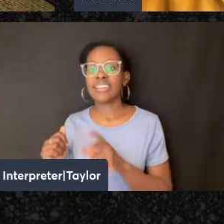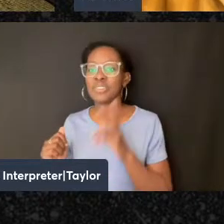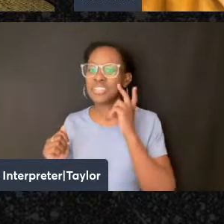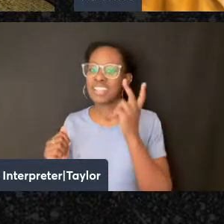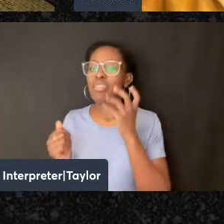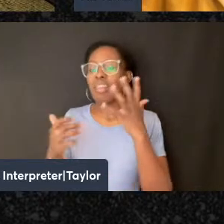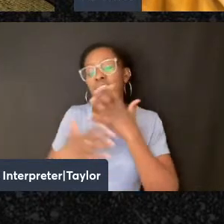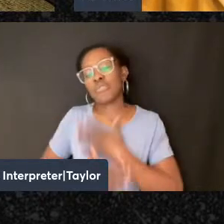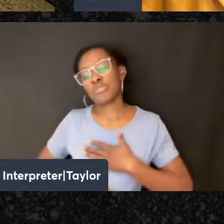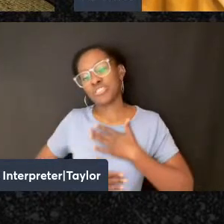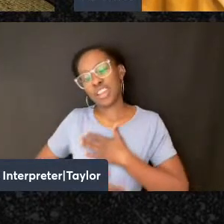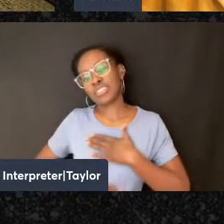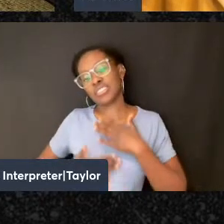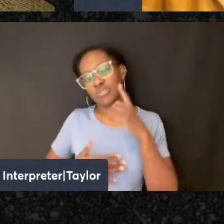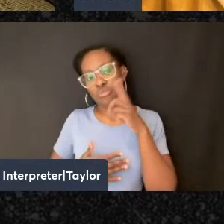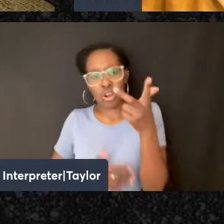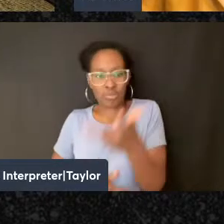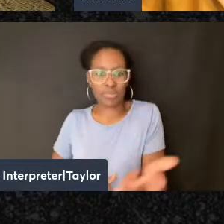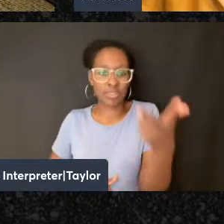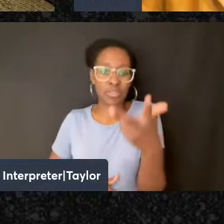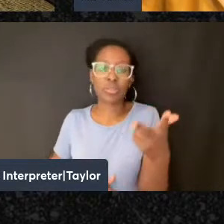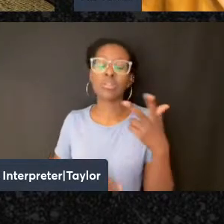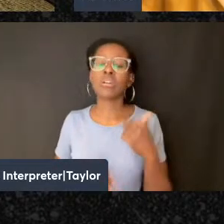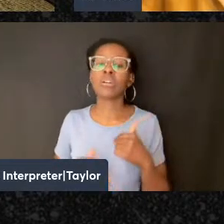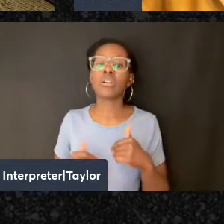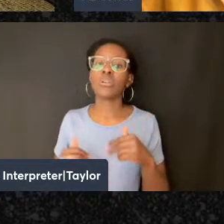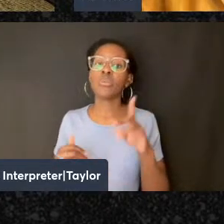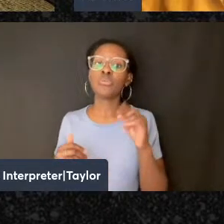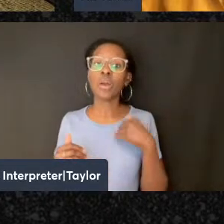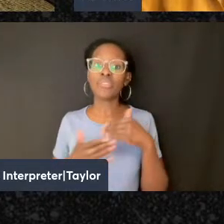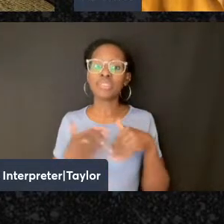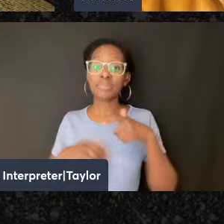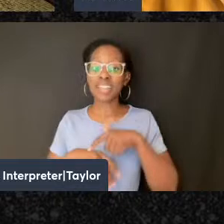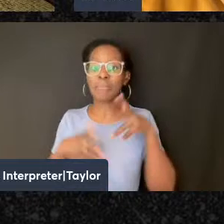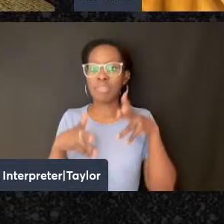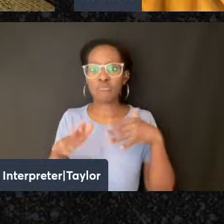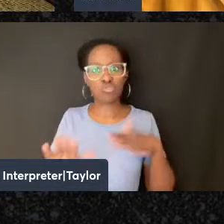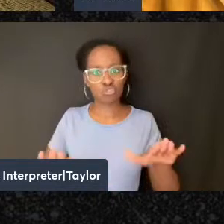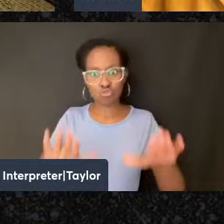appreciation. I want to ask, make sure we do have some time left, which is great.